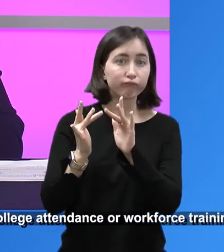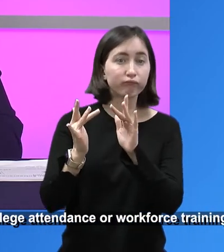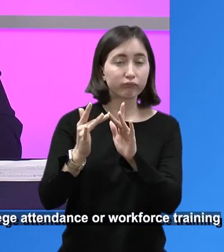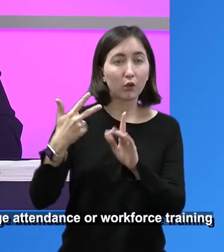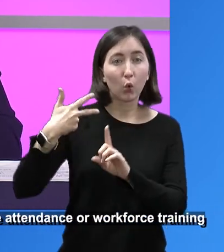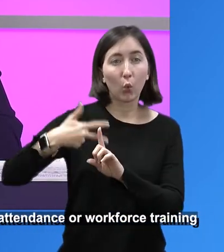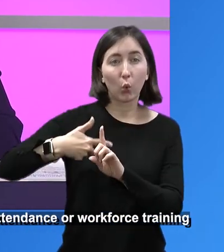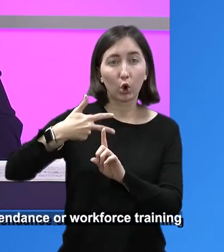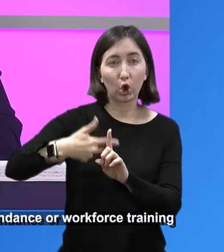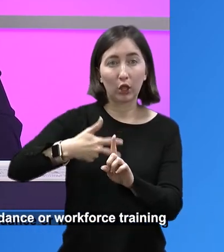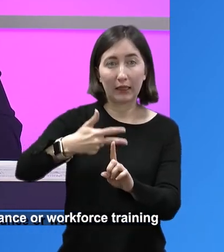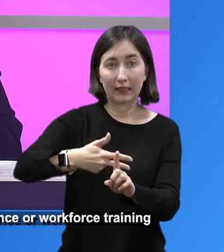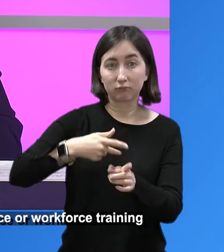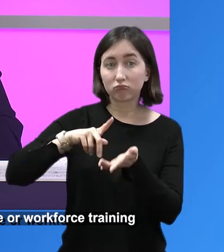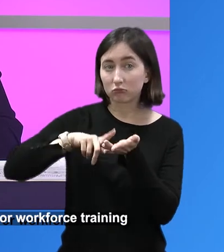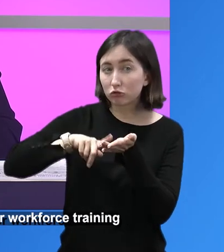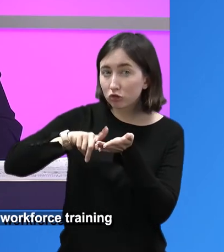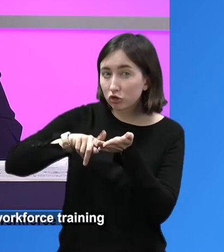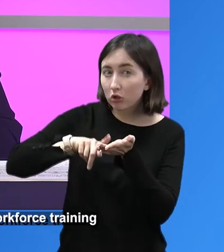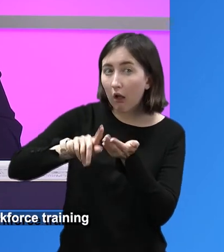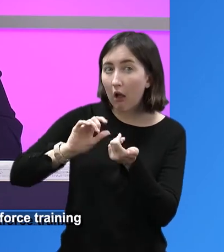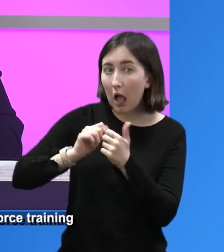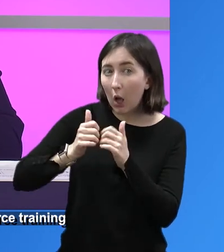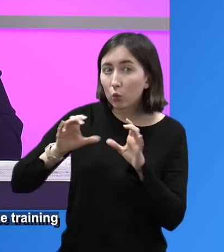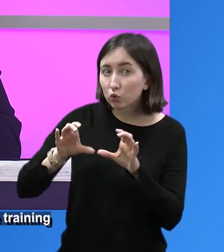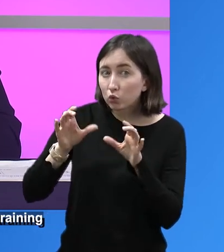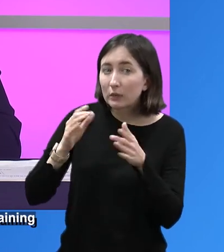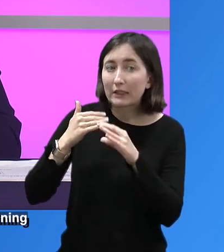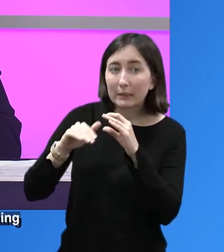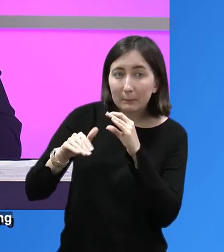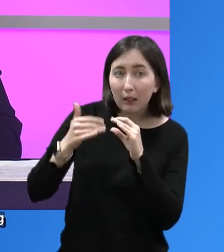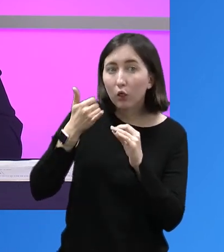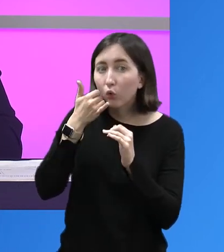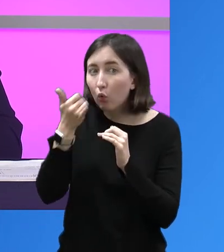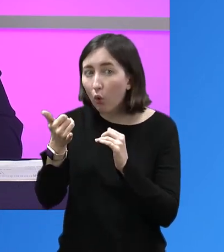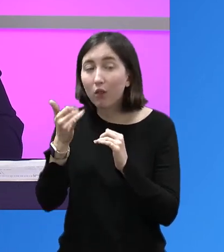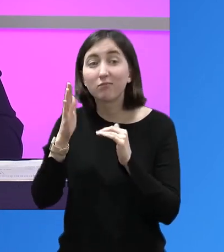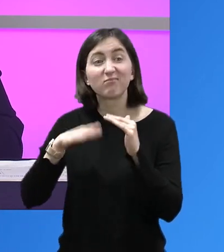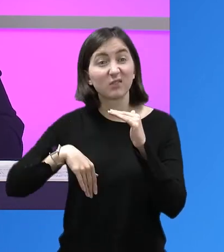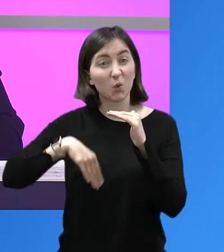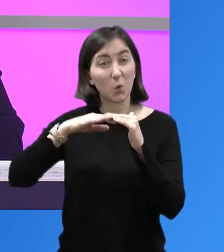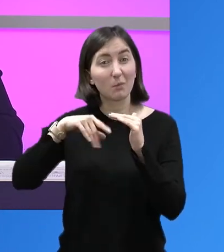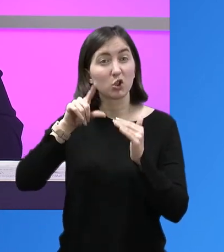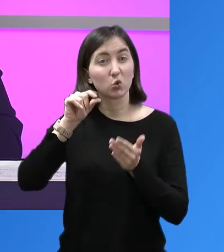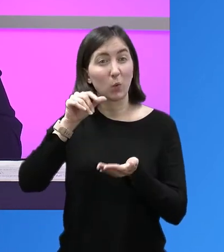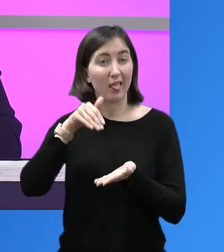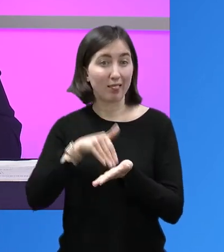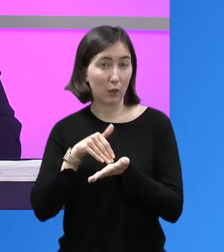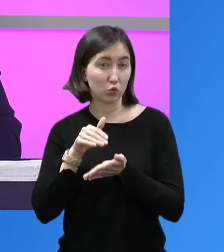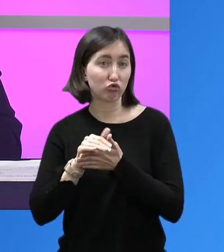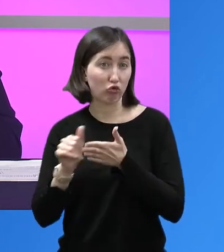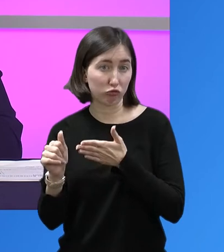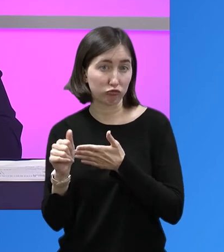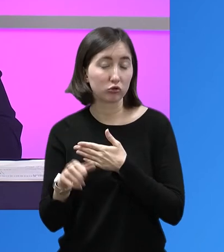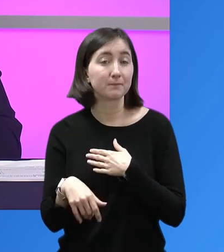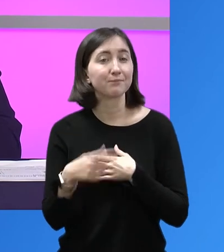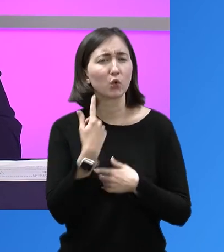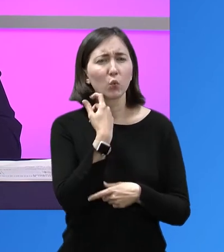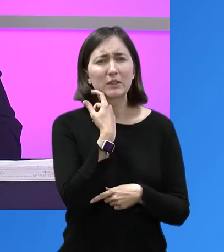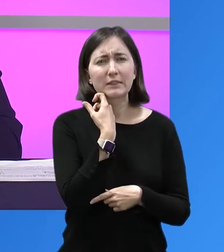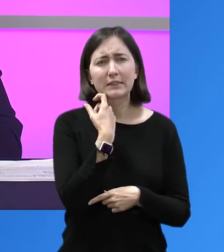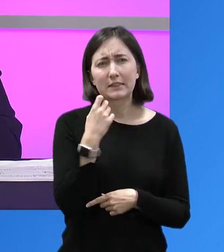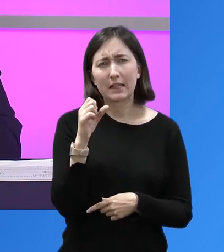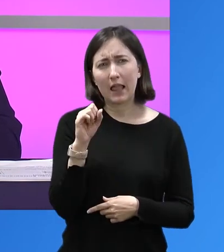so we're making phone calls. We're emailing you. We're checking in through this loan program. Again, this one caps at $20,000. And